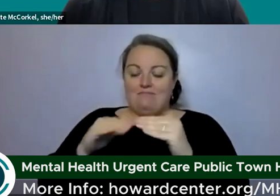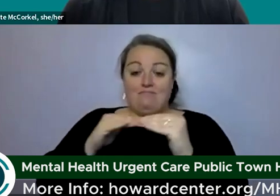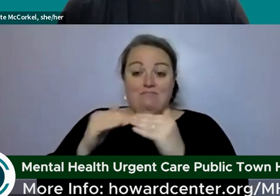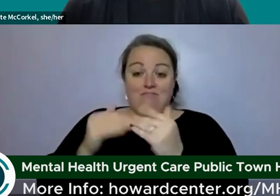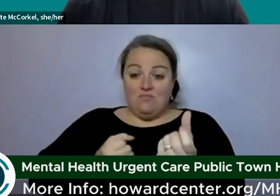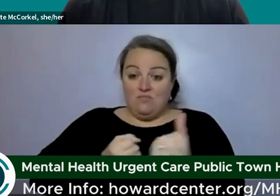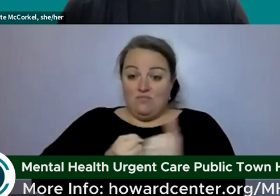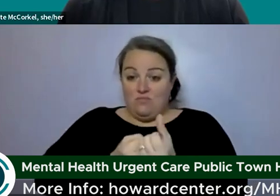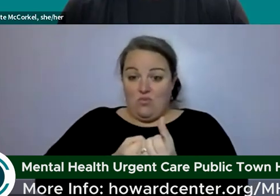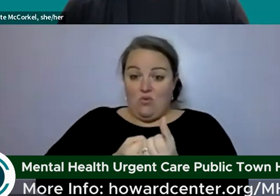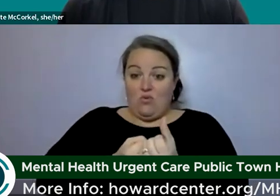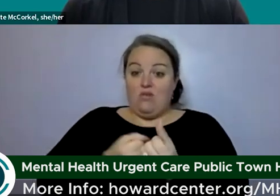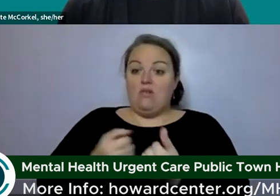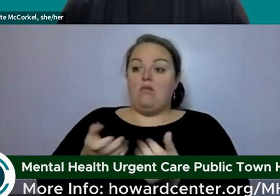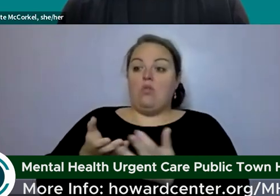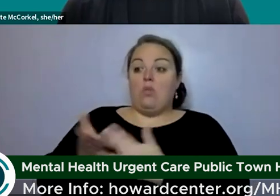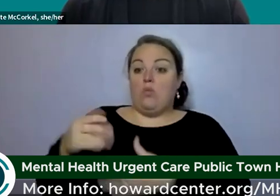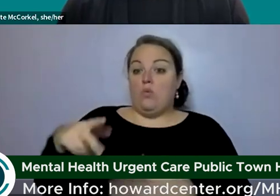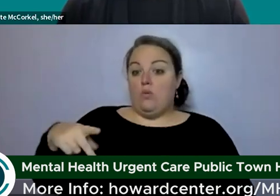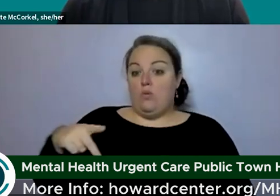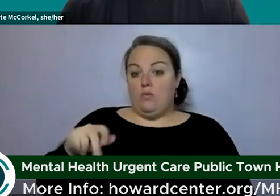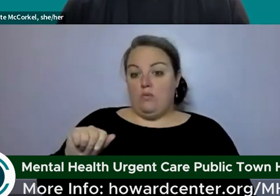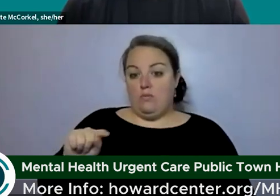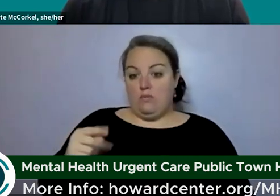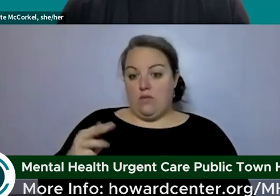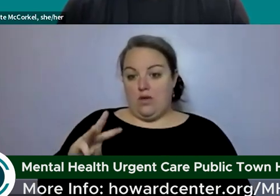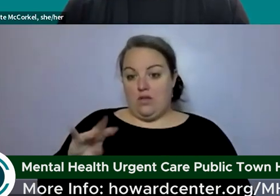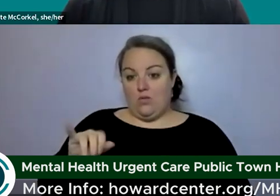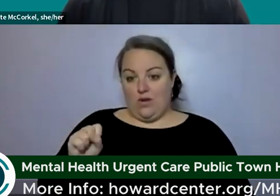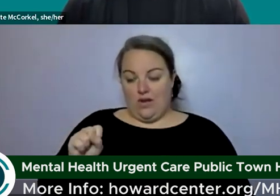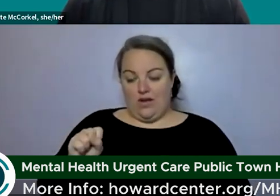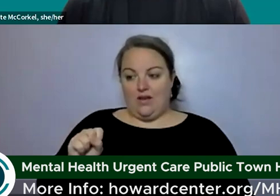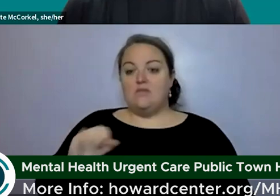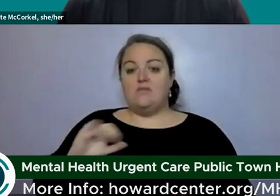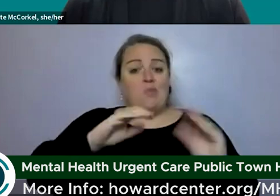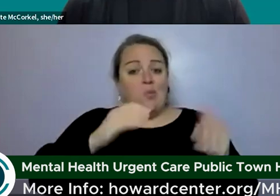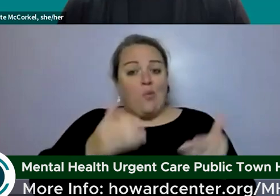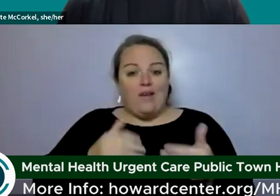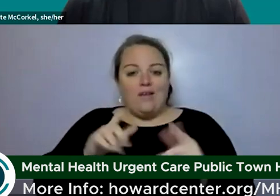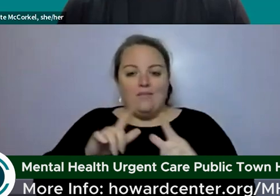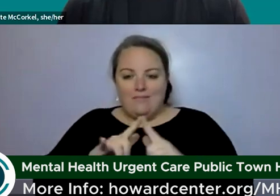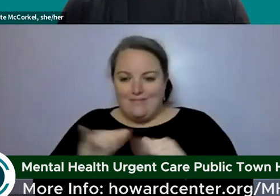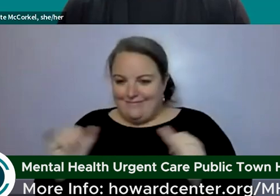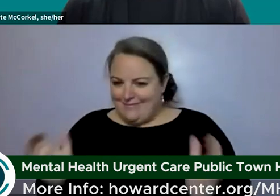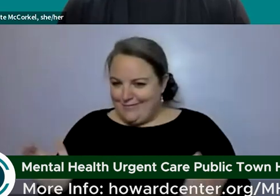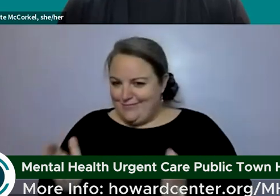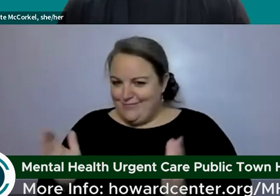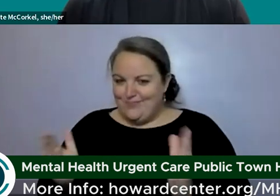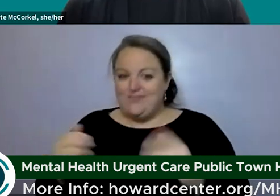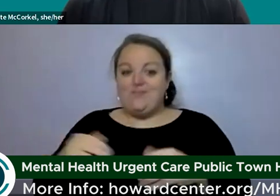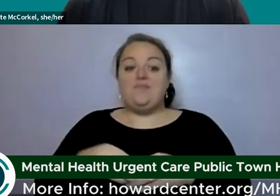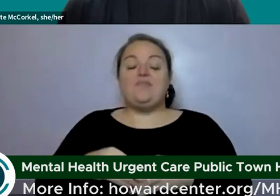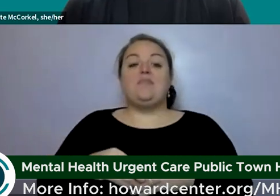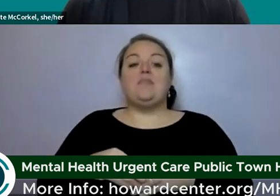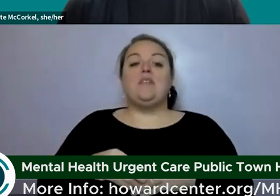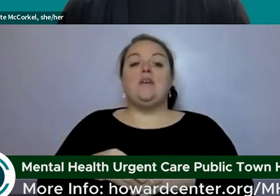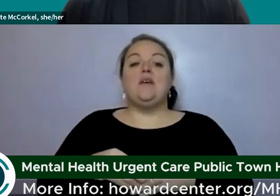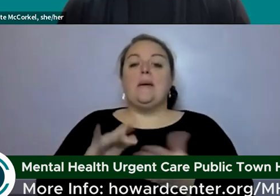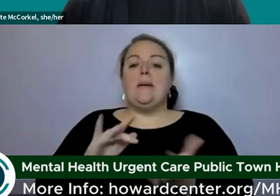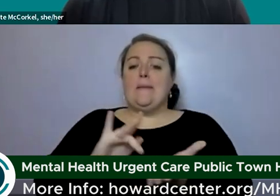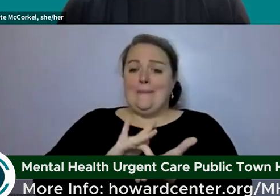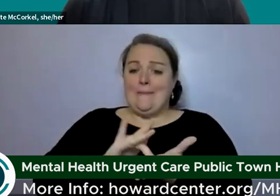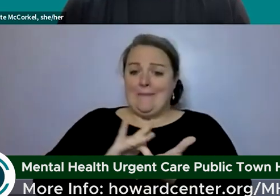support through pathways that's not only welcome it's encouraged and in terms of involuntary medication